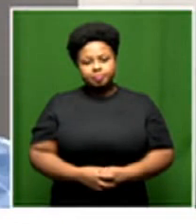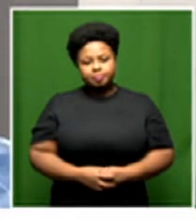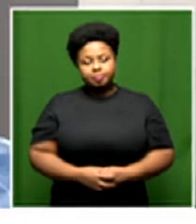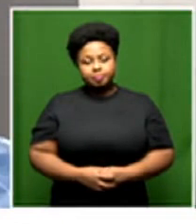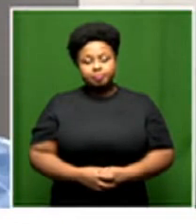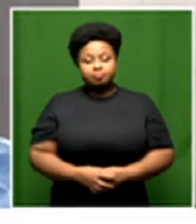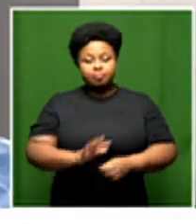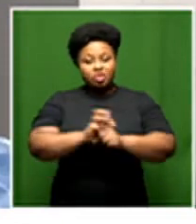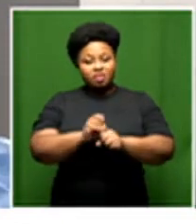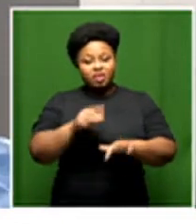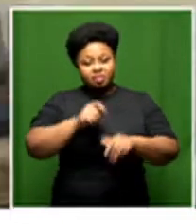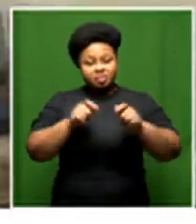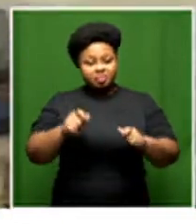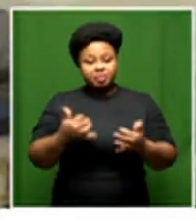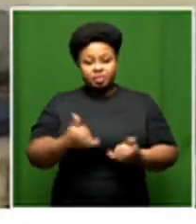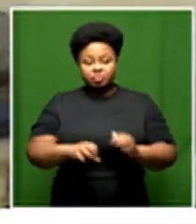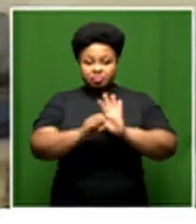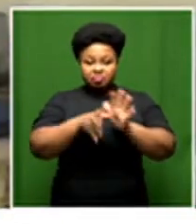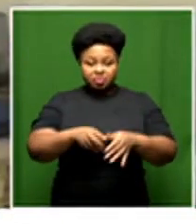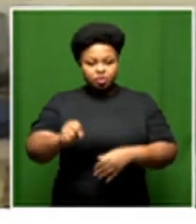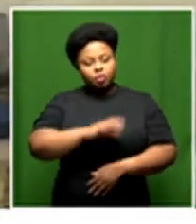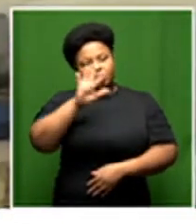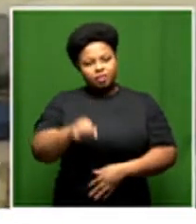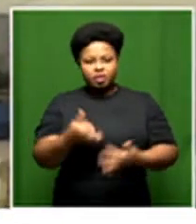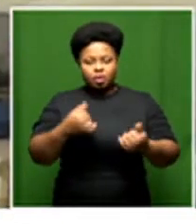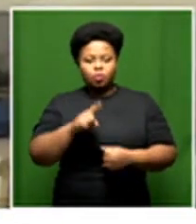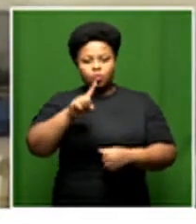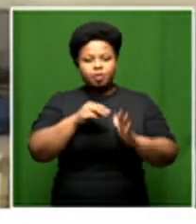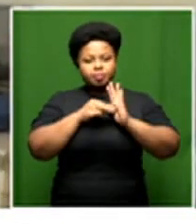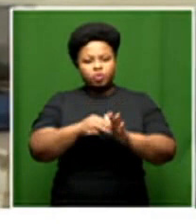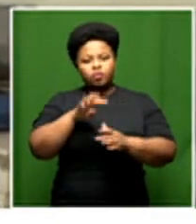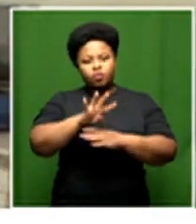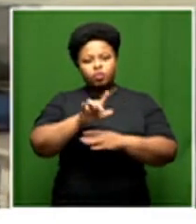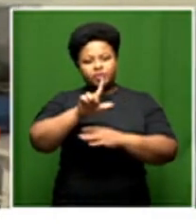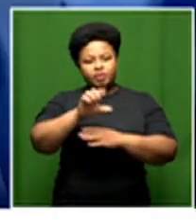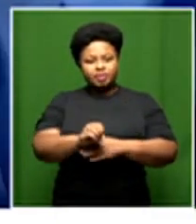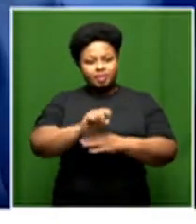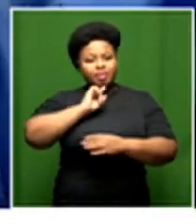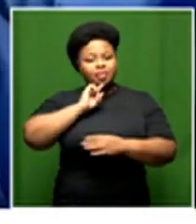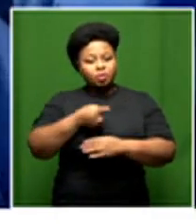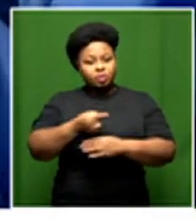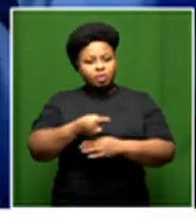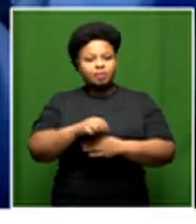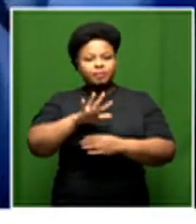And the number of COVID-19 cases identified in South Africa is 1,470